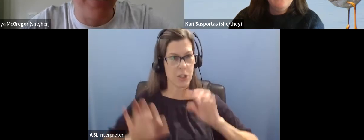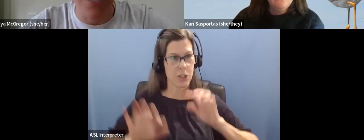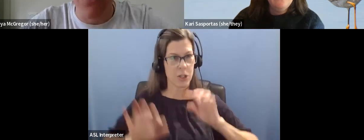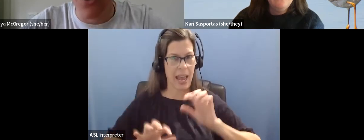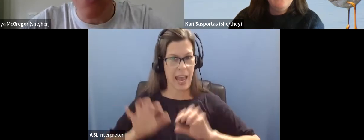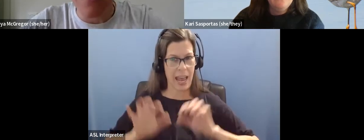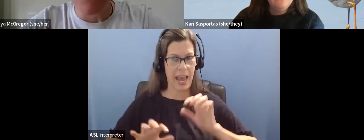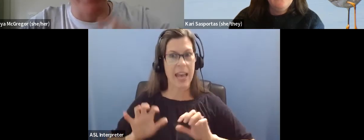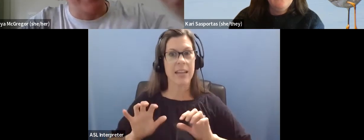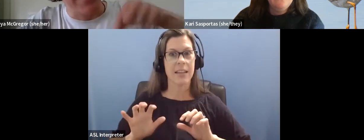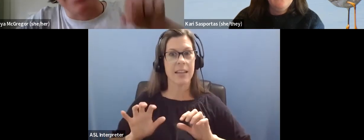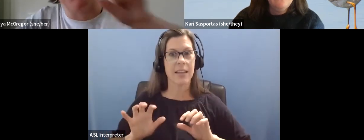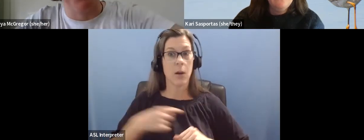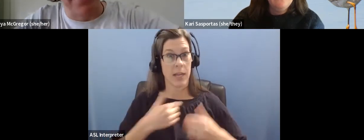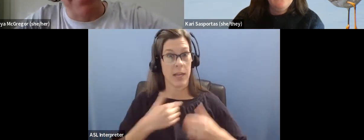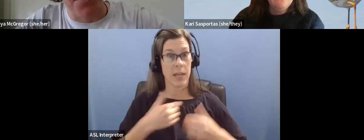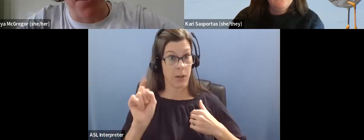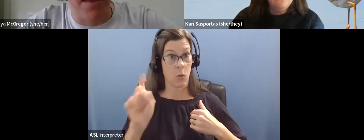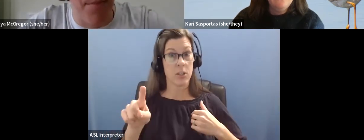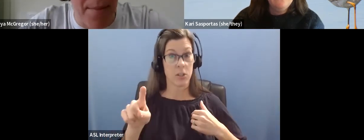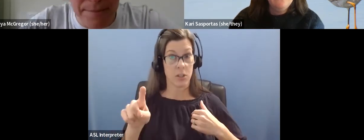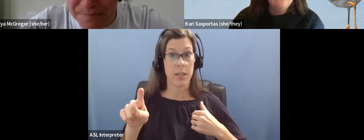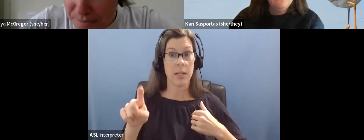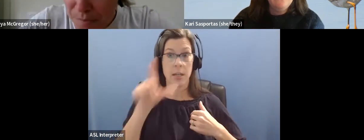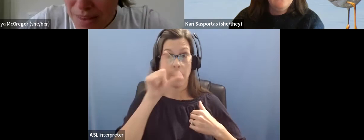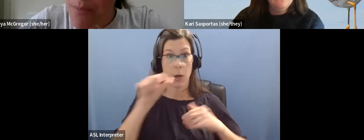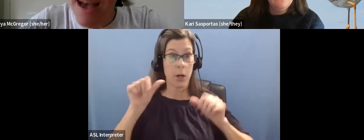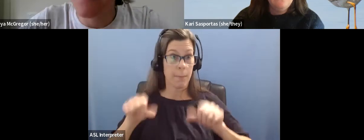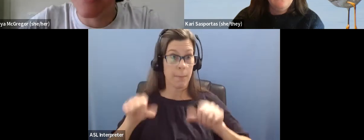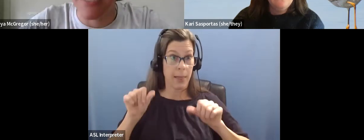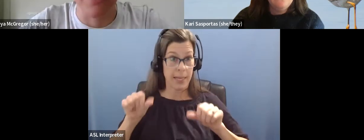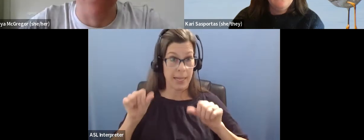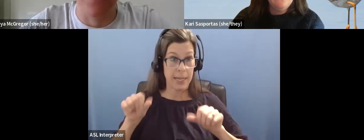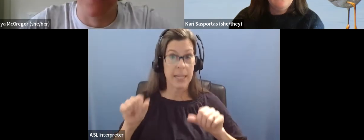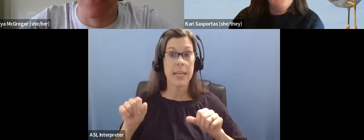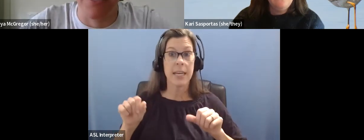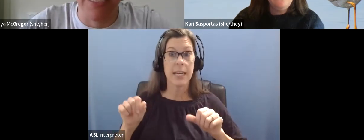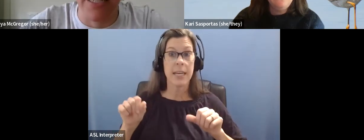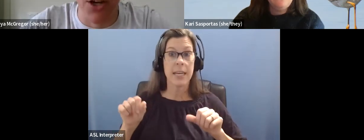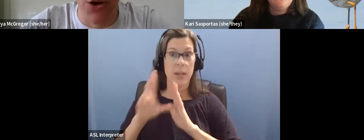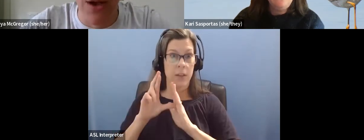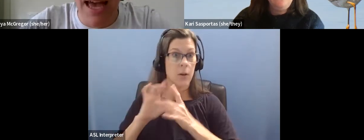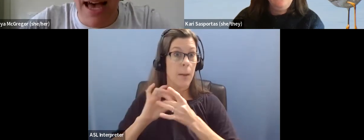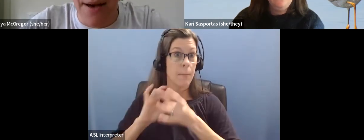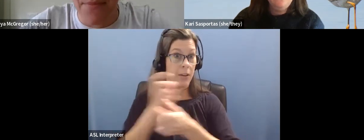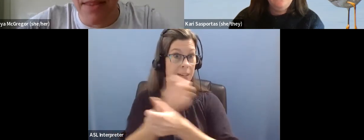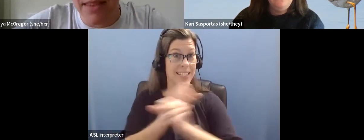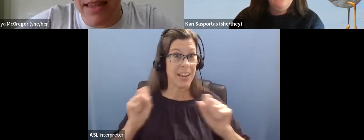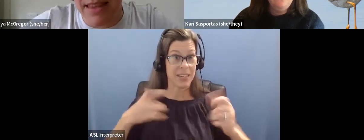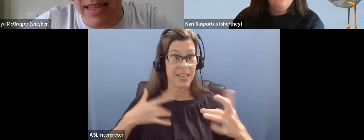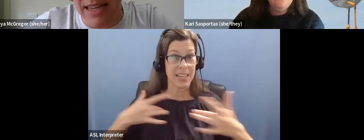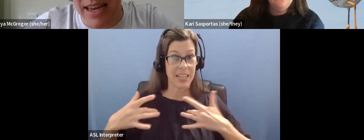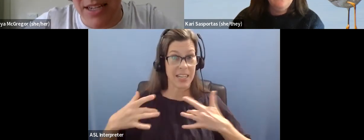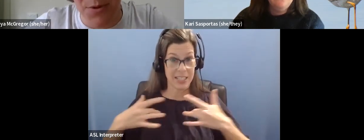birdability site review. That's the thing that populates the birdability map about potential safety concerns. And so, um,